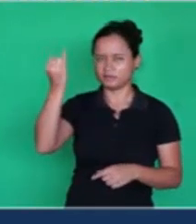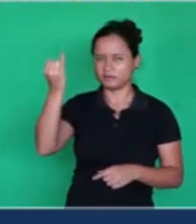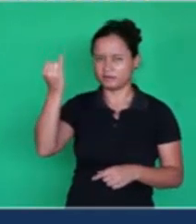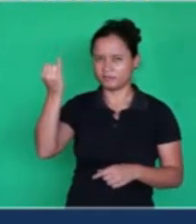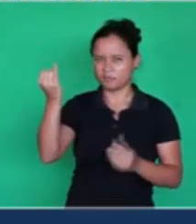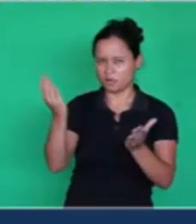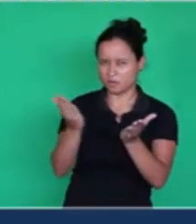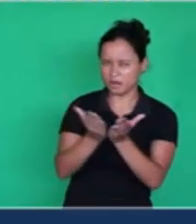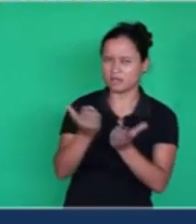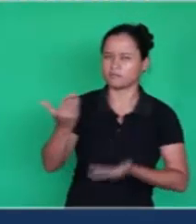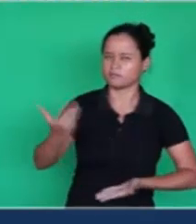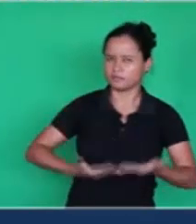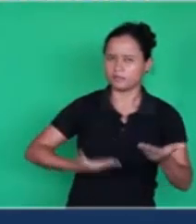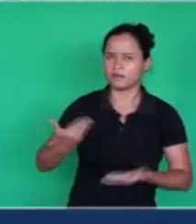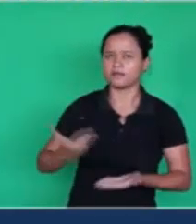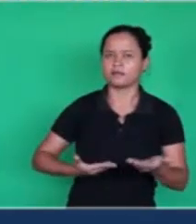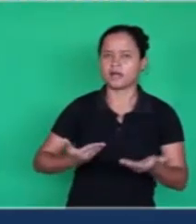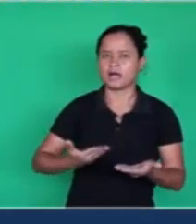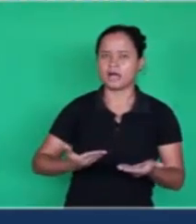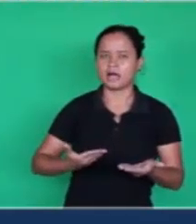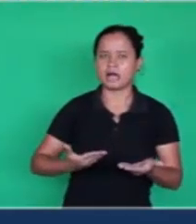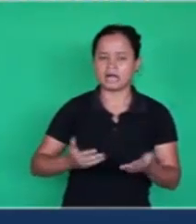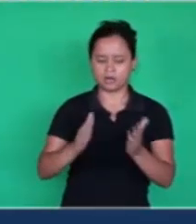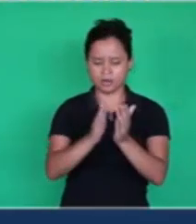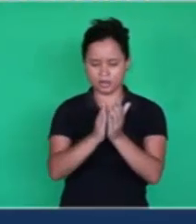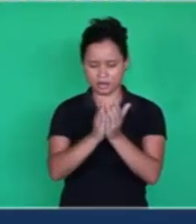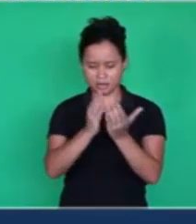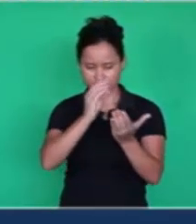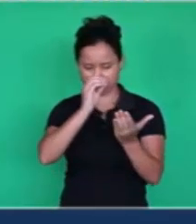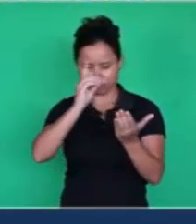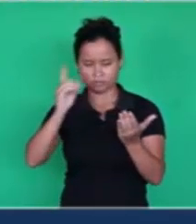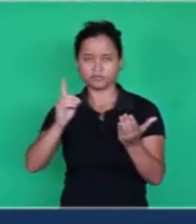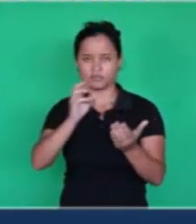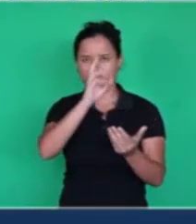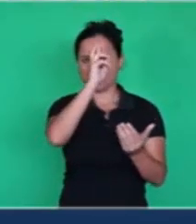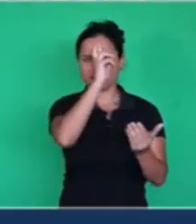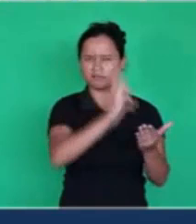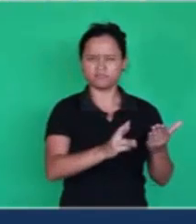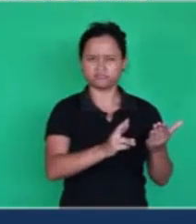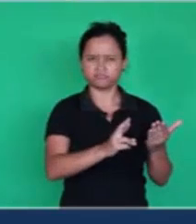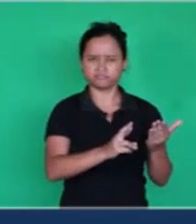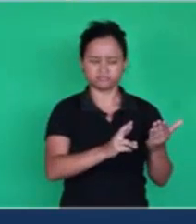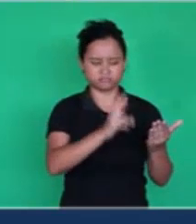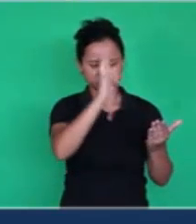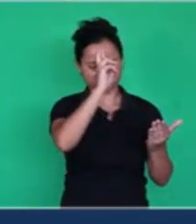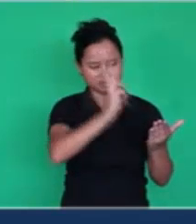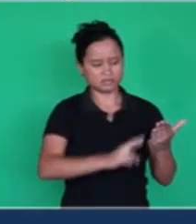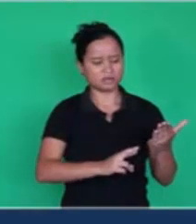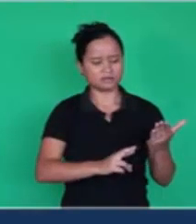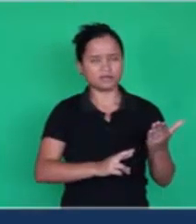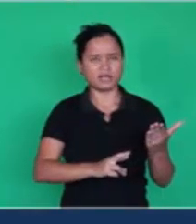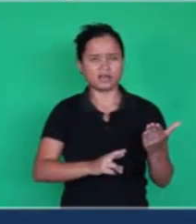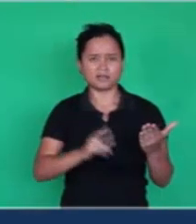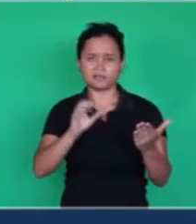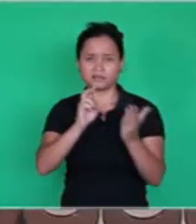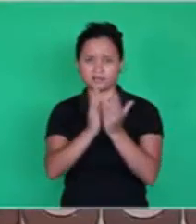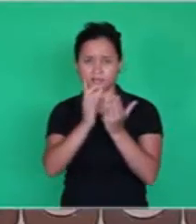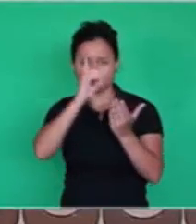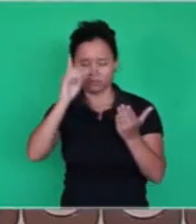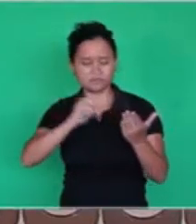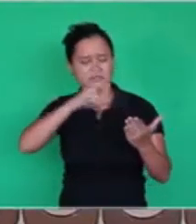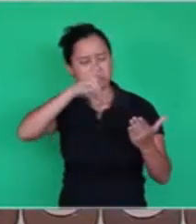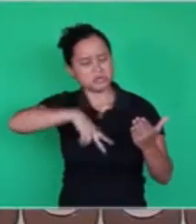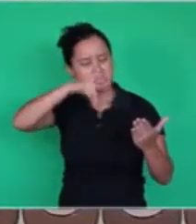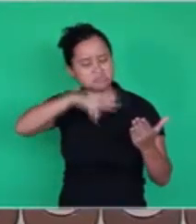not the word itself, not just the letter, not just the letter. And what we're talking about the Bible,